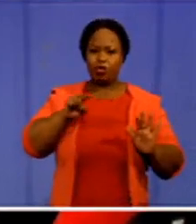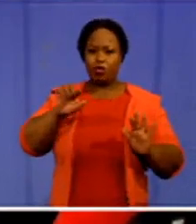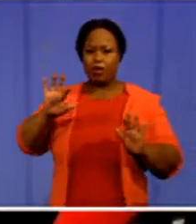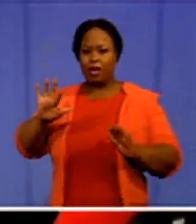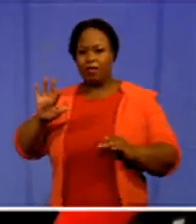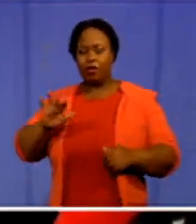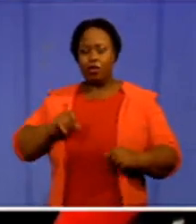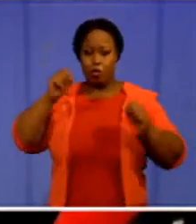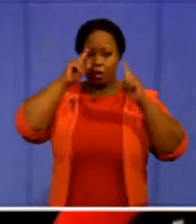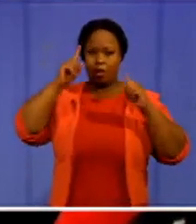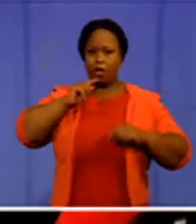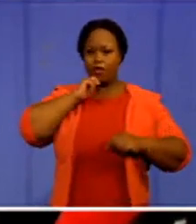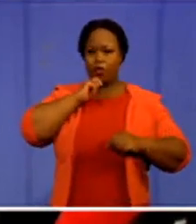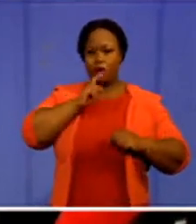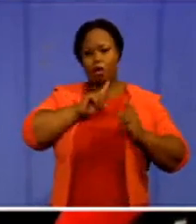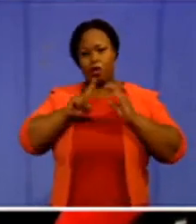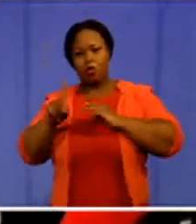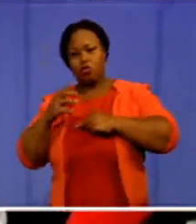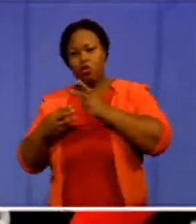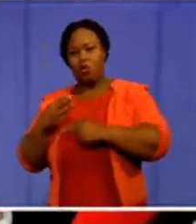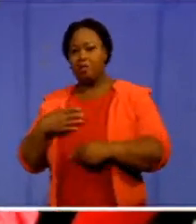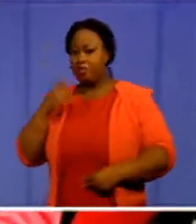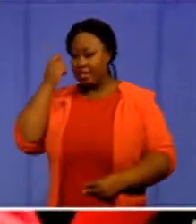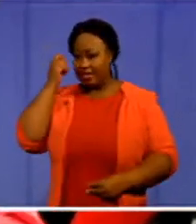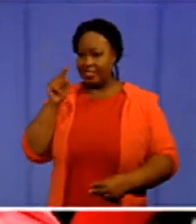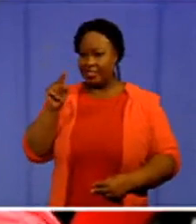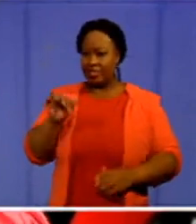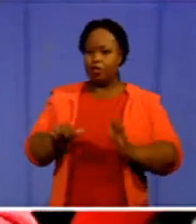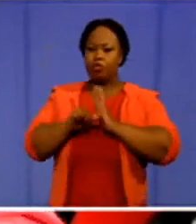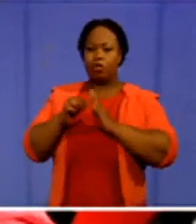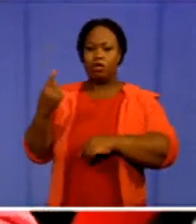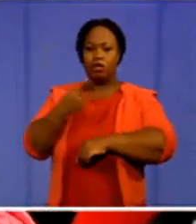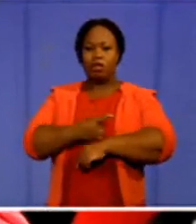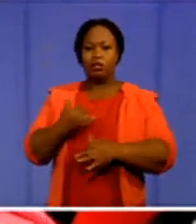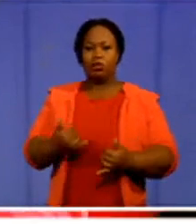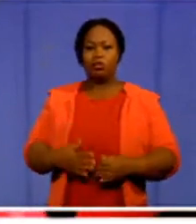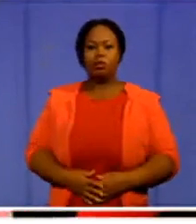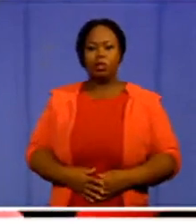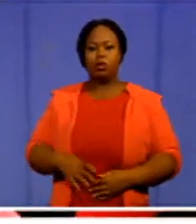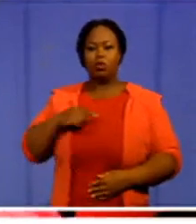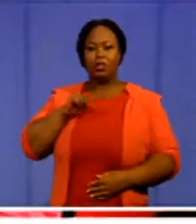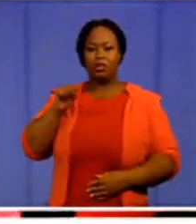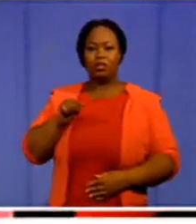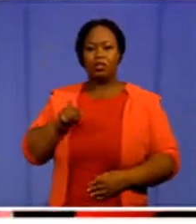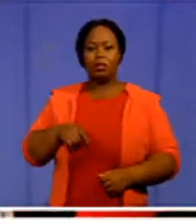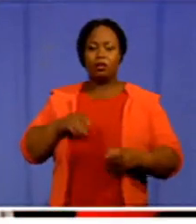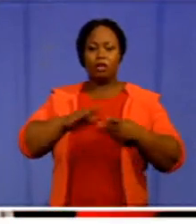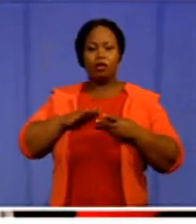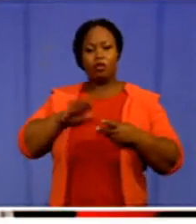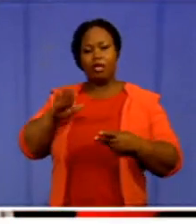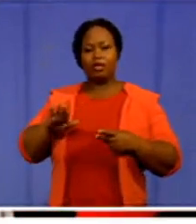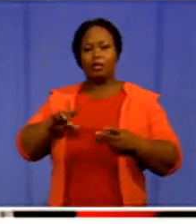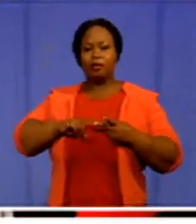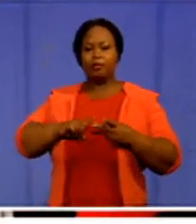wake up every morning to go to work, you understand how important this day is, the essence of this day, how pivotal this